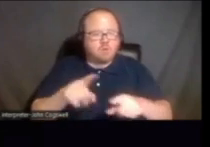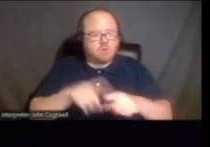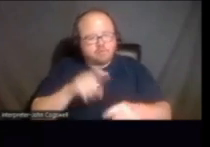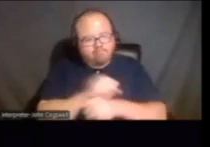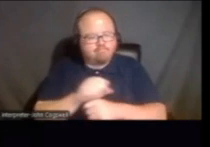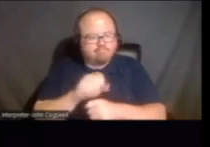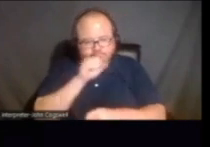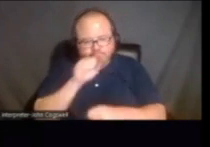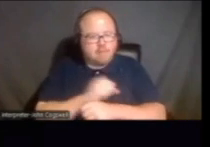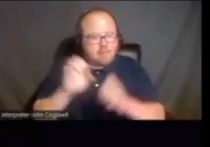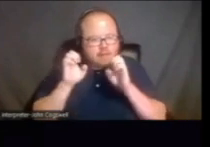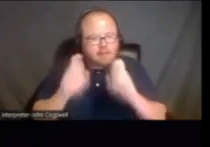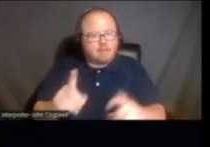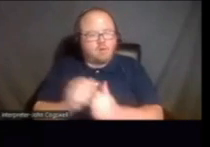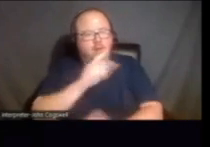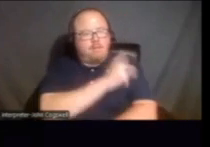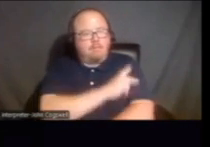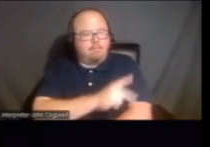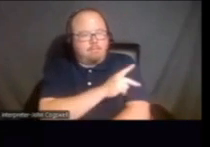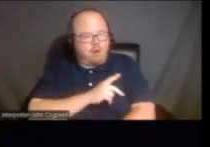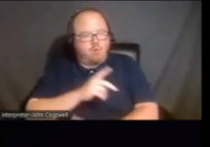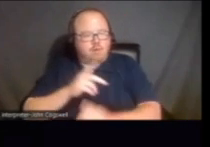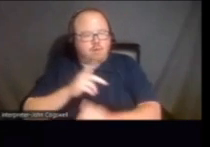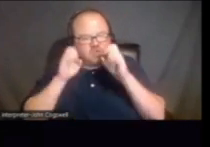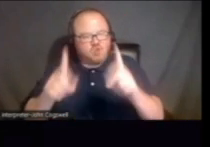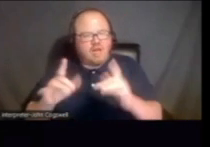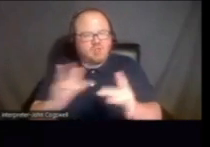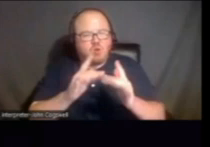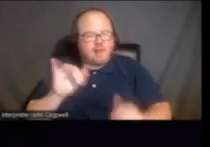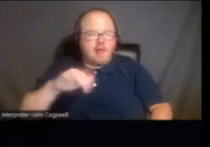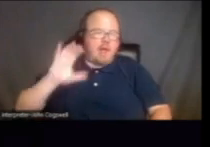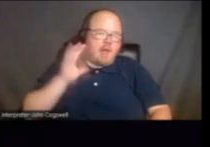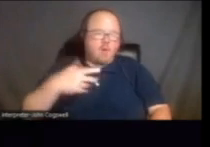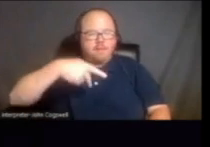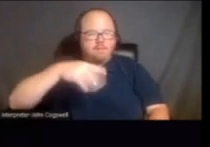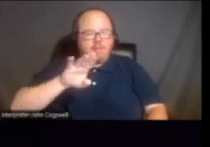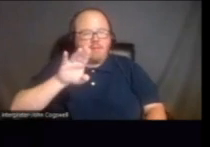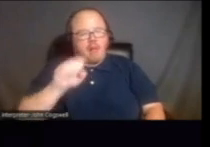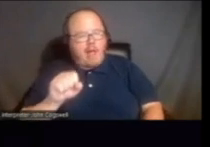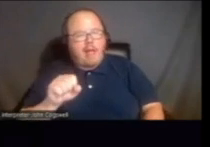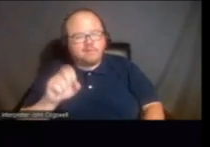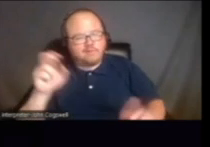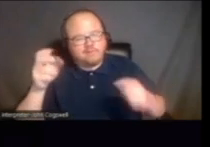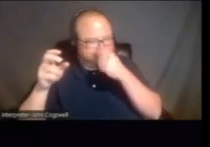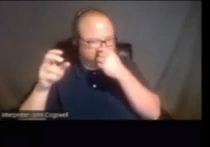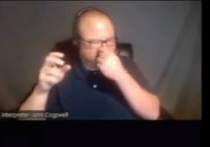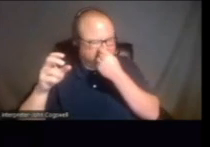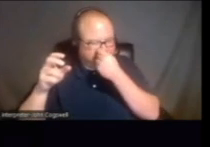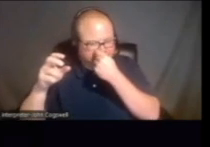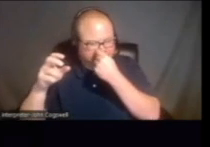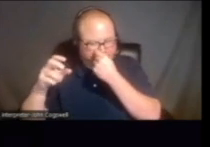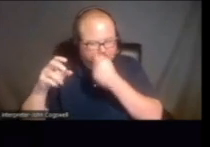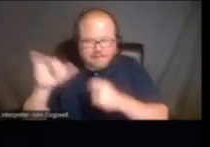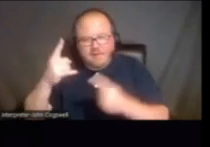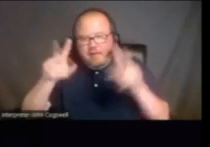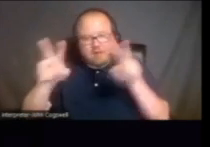educated via their patient education network. So it's kind of like our PBS channel, right? So they'll put, like, a particular topic, and it just runs as